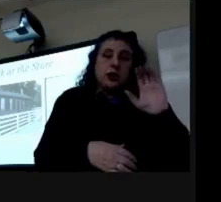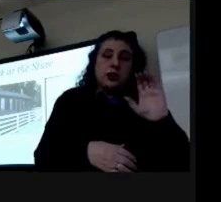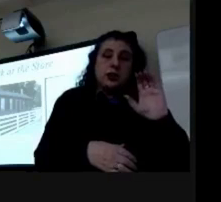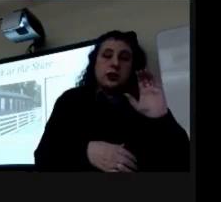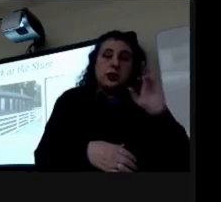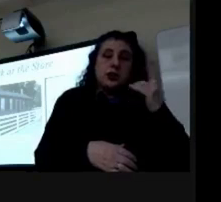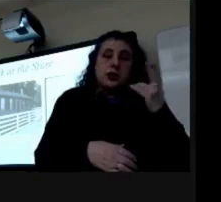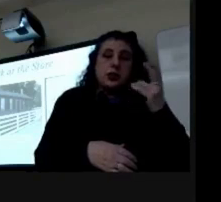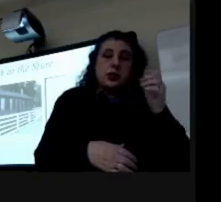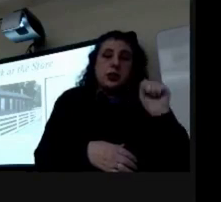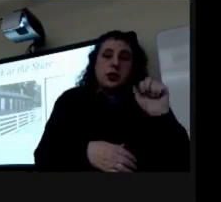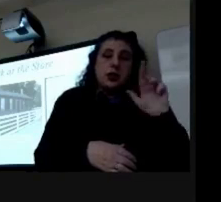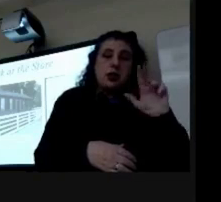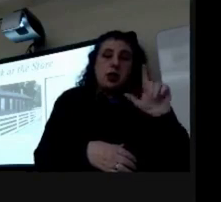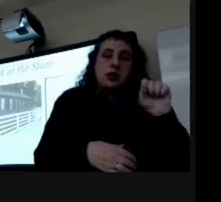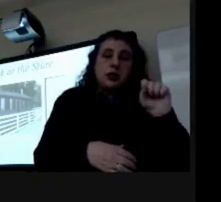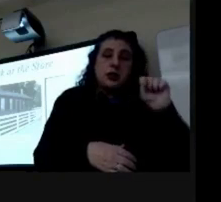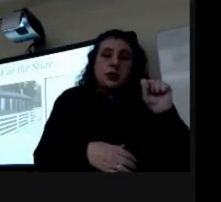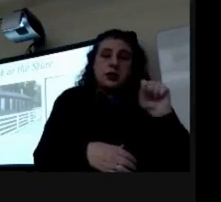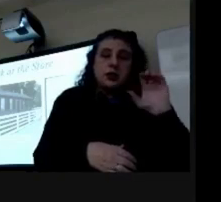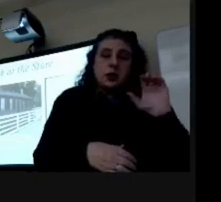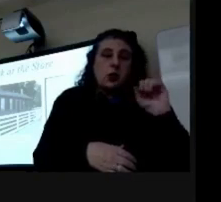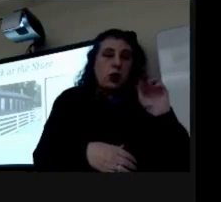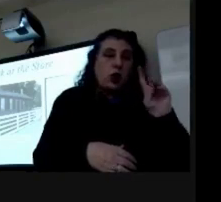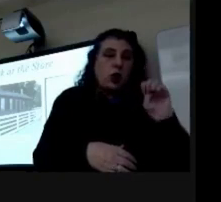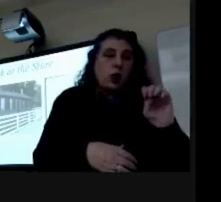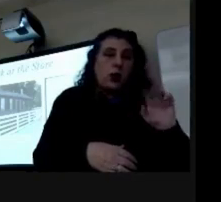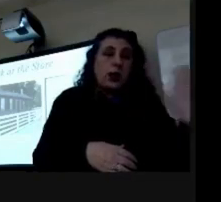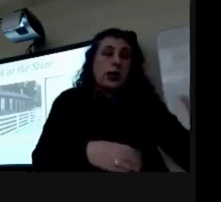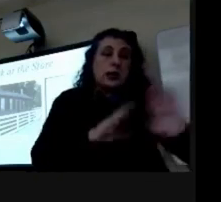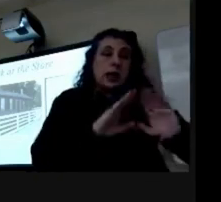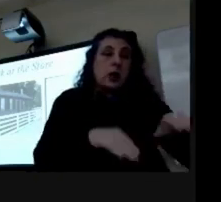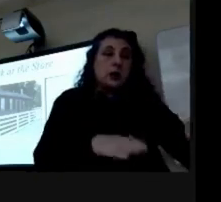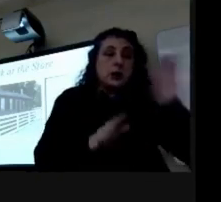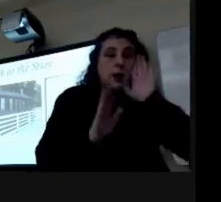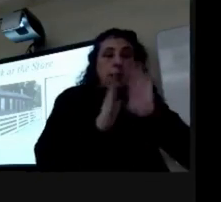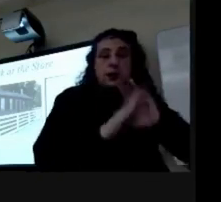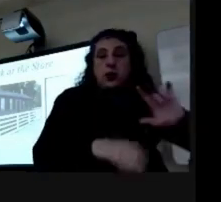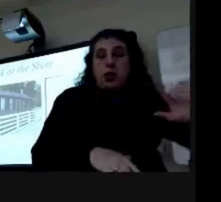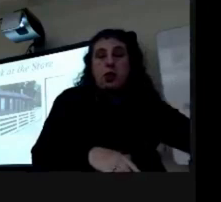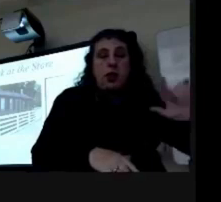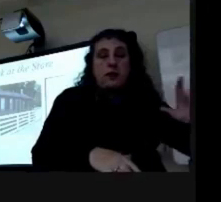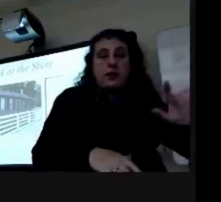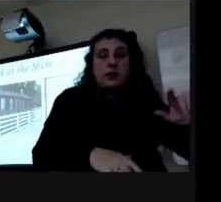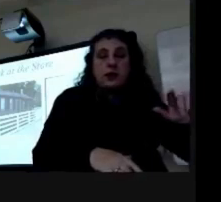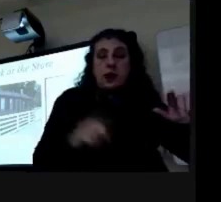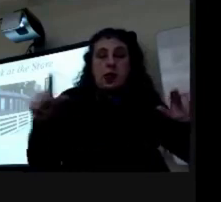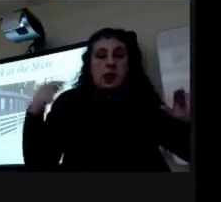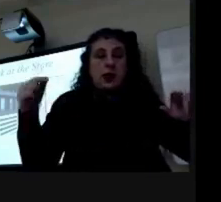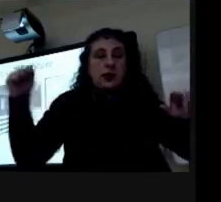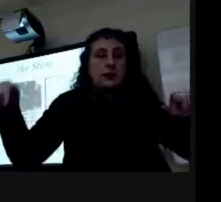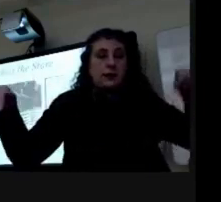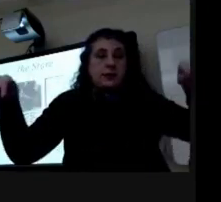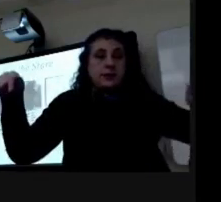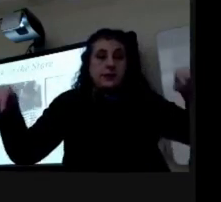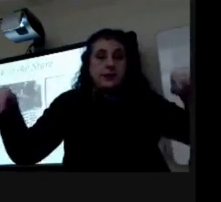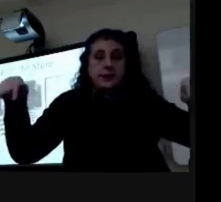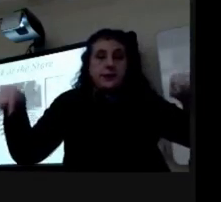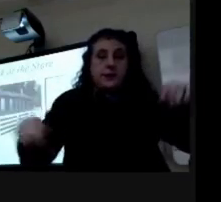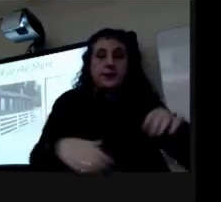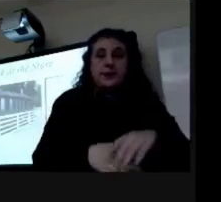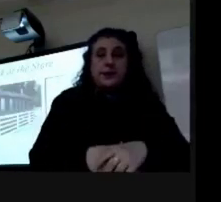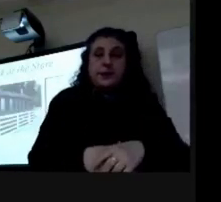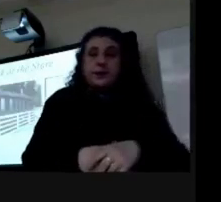and uh that's his house on the left there he lived right across the street from abraham lincoln you can go to that you want to get his little